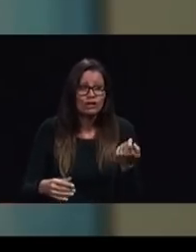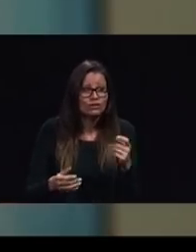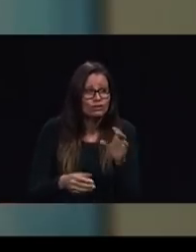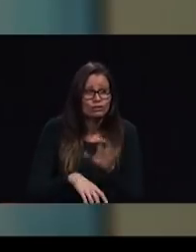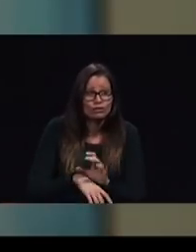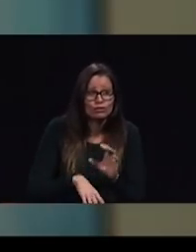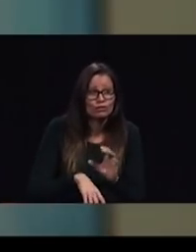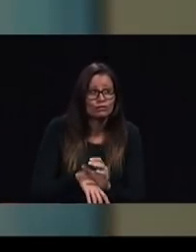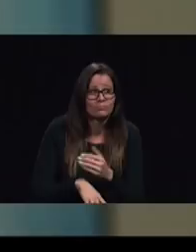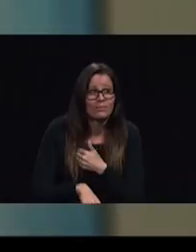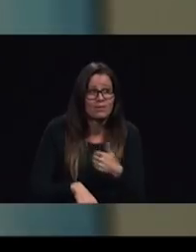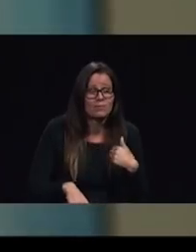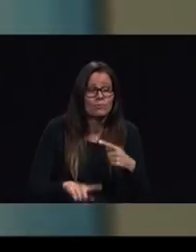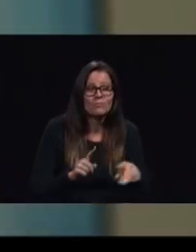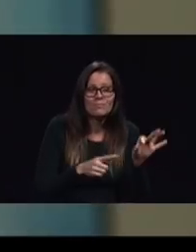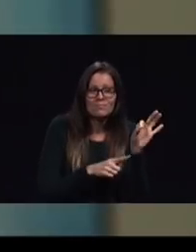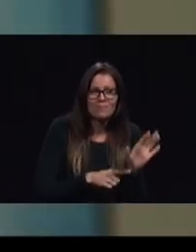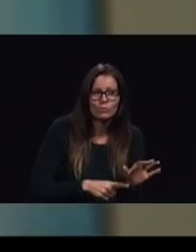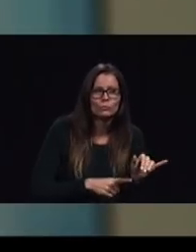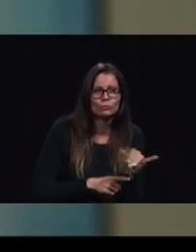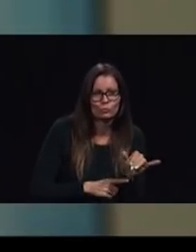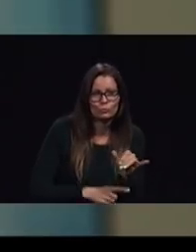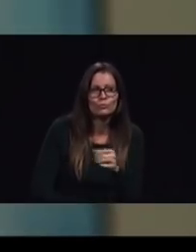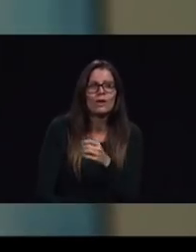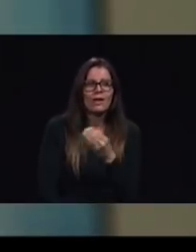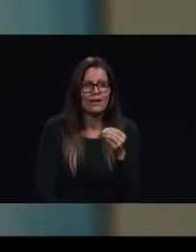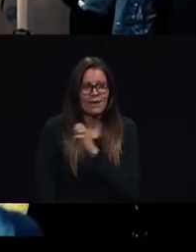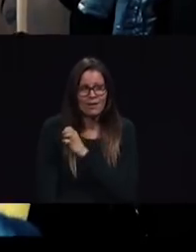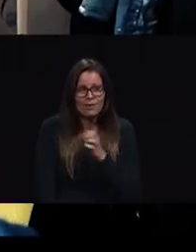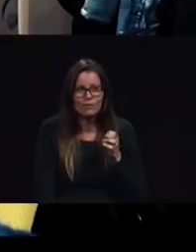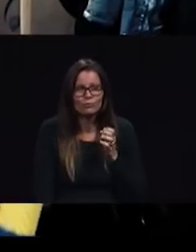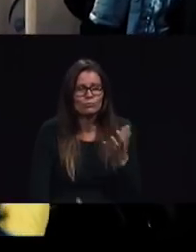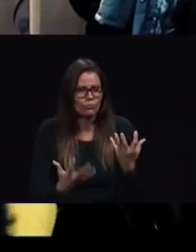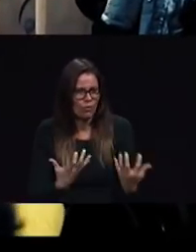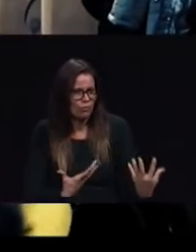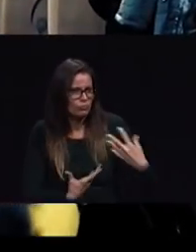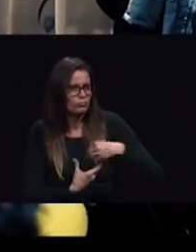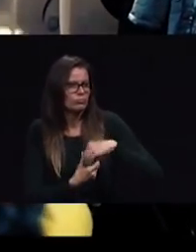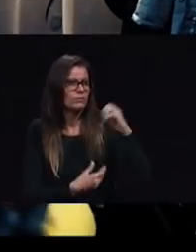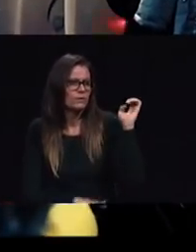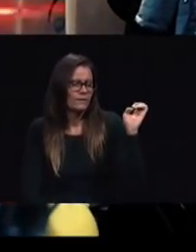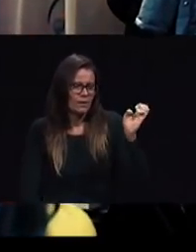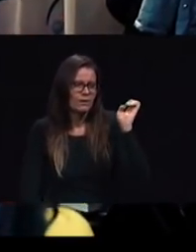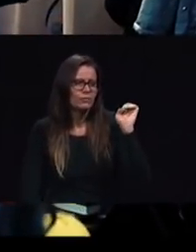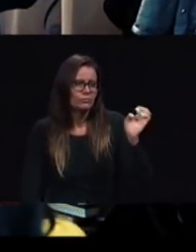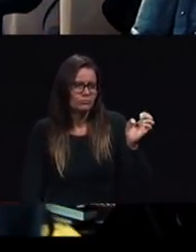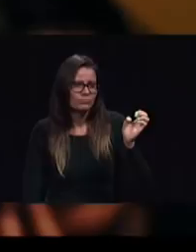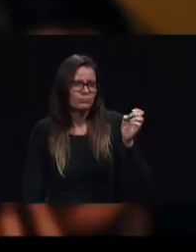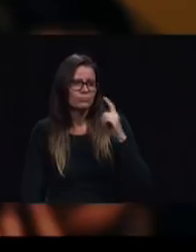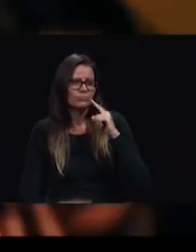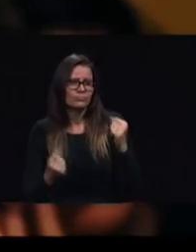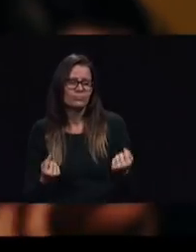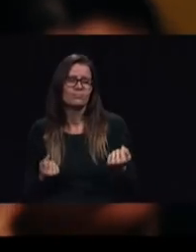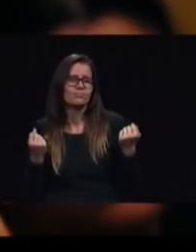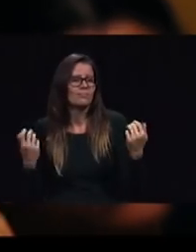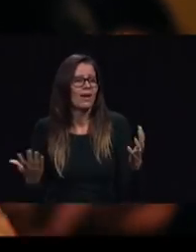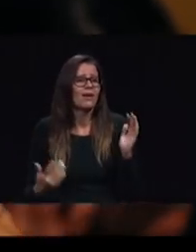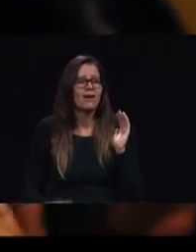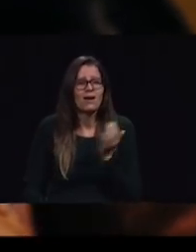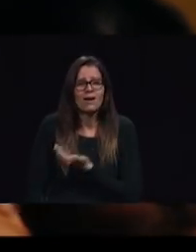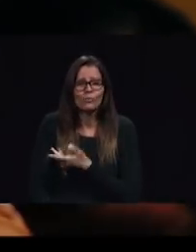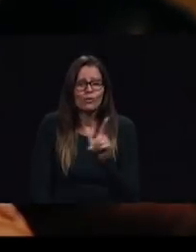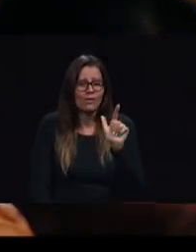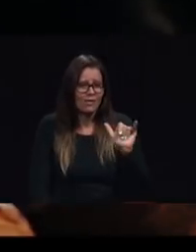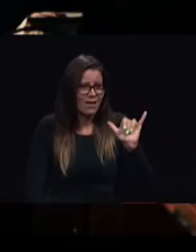the pastors and the elders they want to become more involved in evangelism so many of our lay people are involved